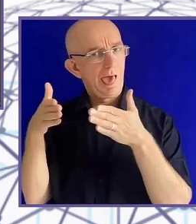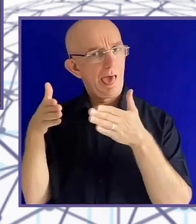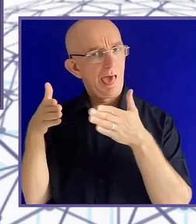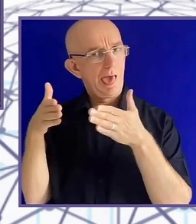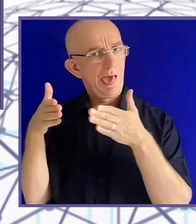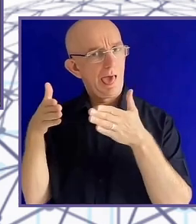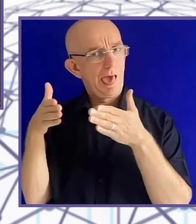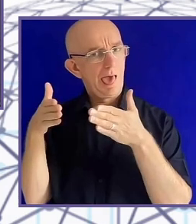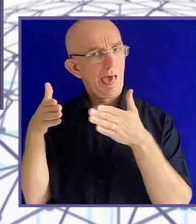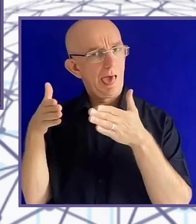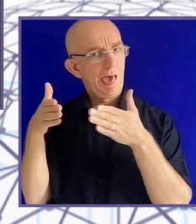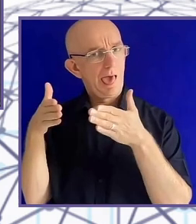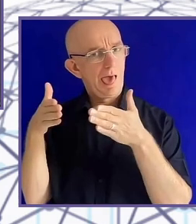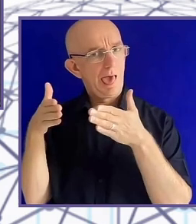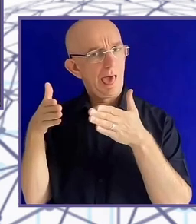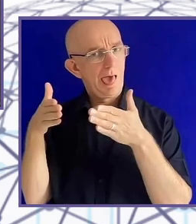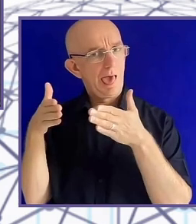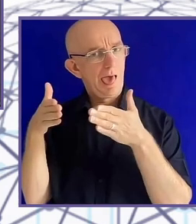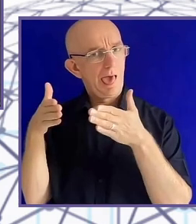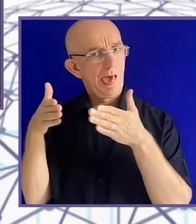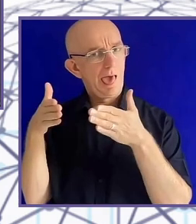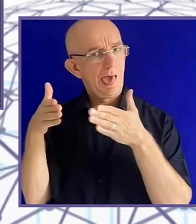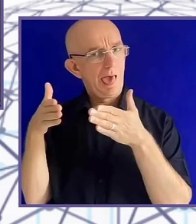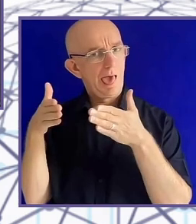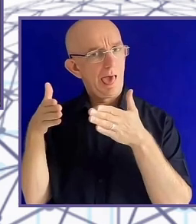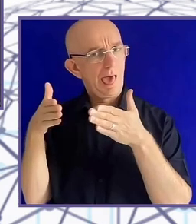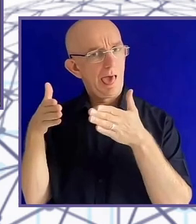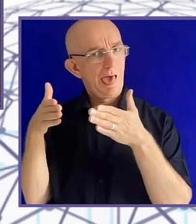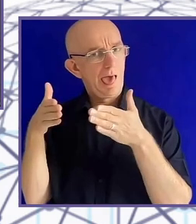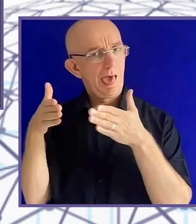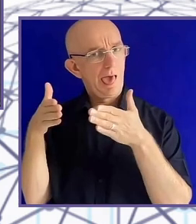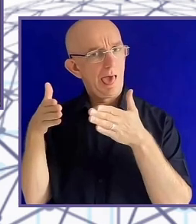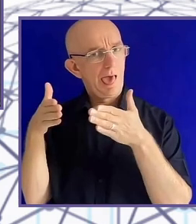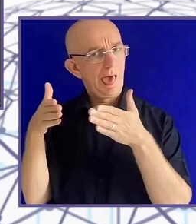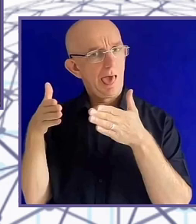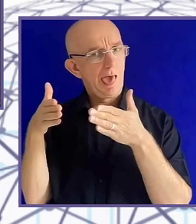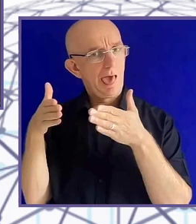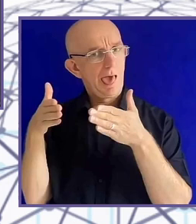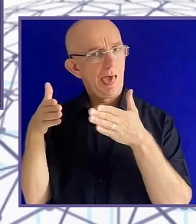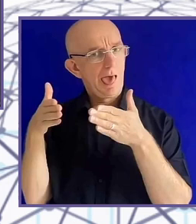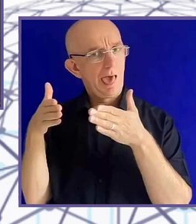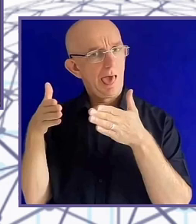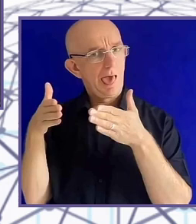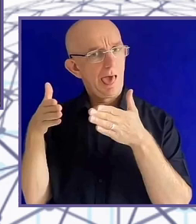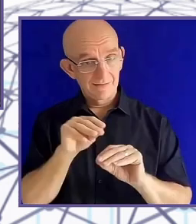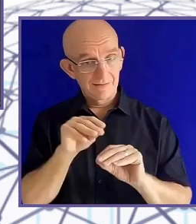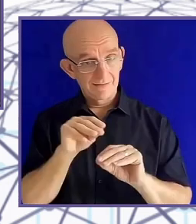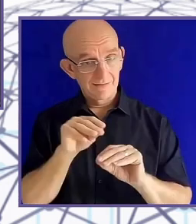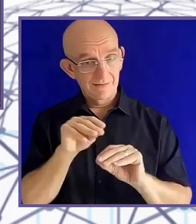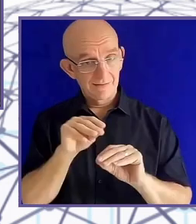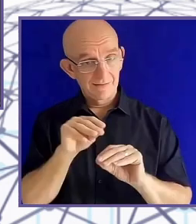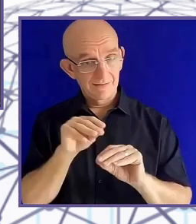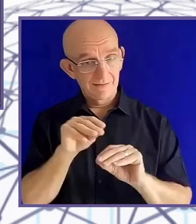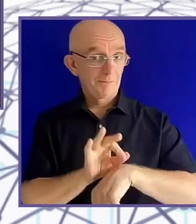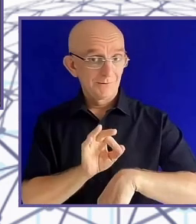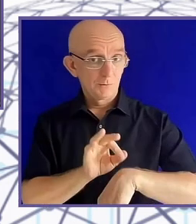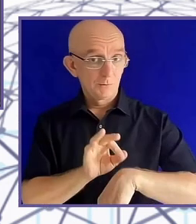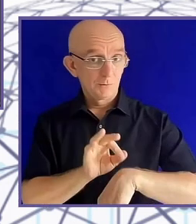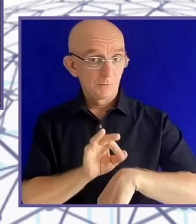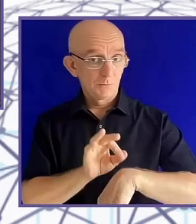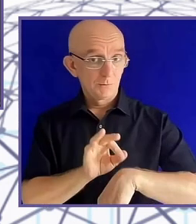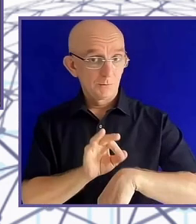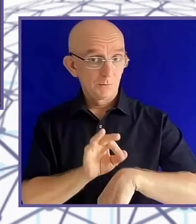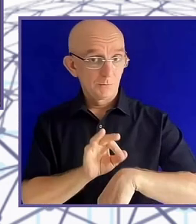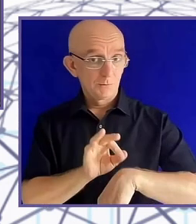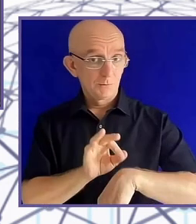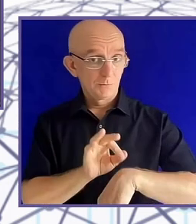physiotherapy is 45 minutes, right? So, in your session, you could get into the suit. But we